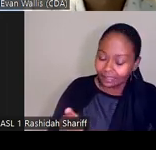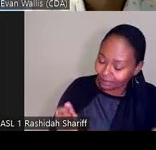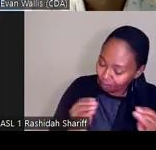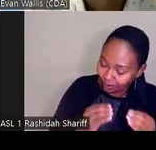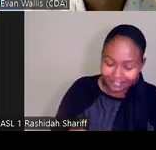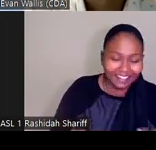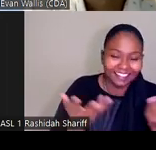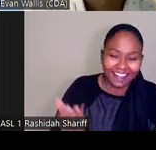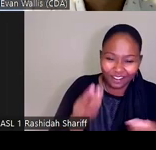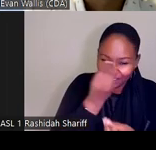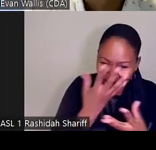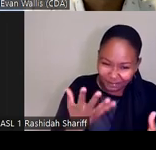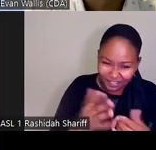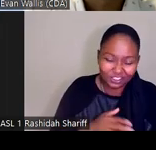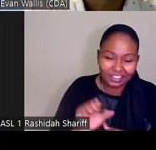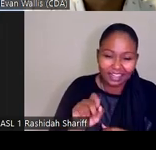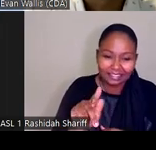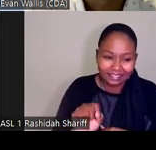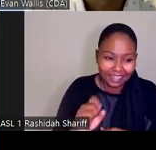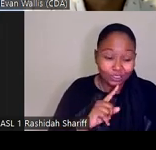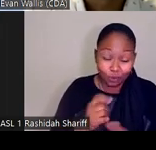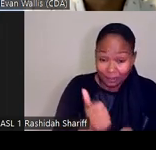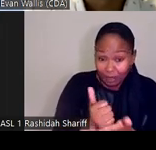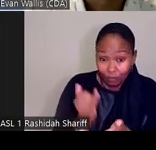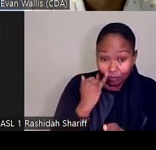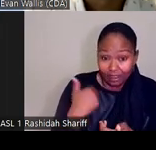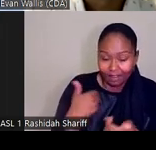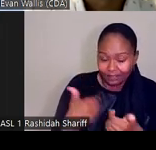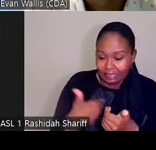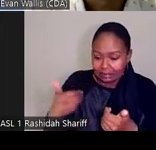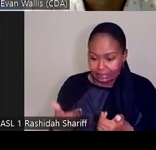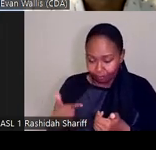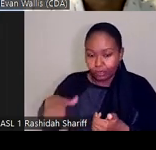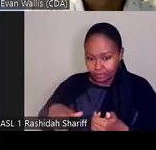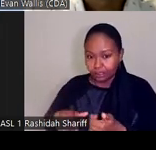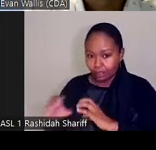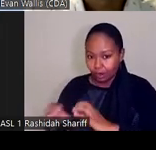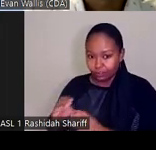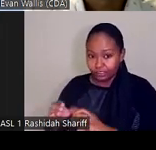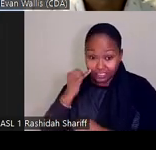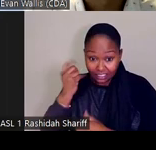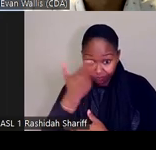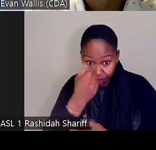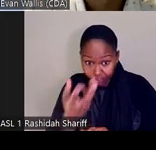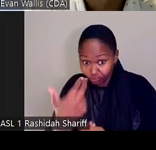So it'd be helpful to dig into more of that detail in a separate conversation. So if you're interested, please let us know. Thank you for your time.